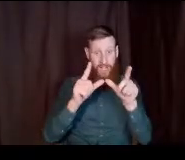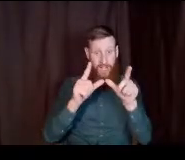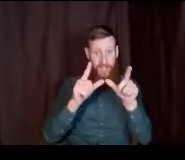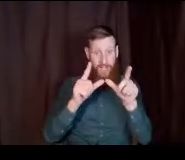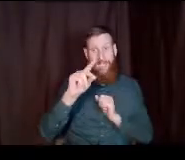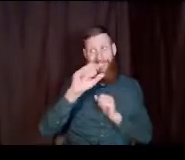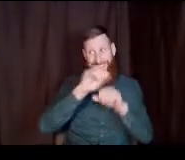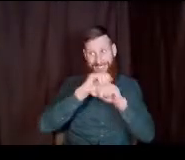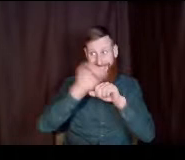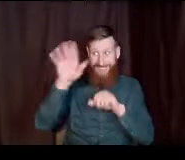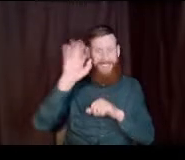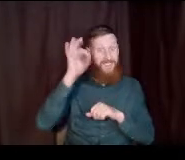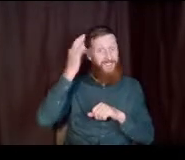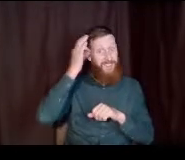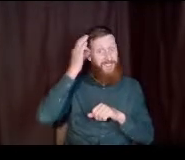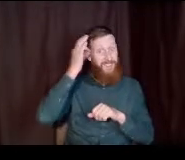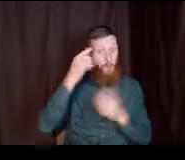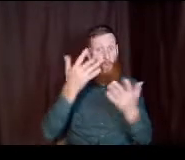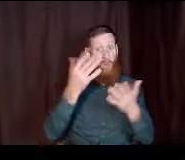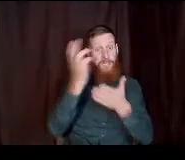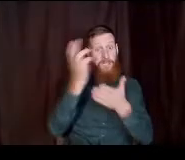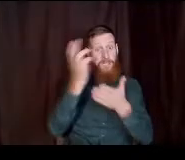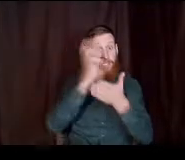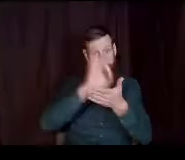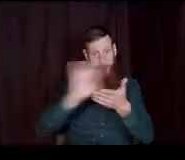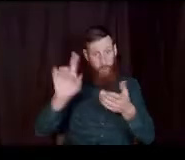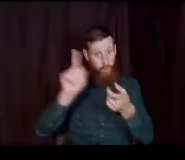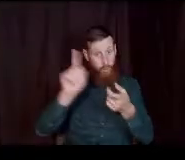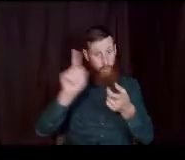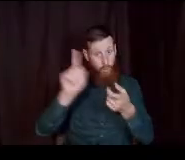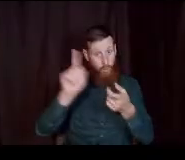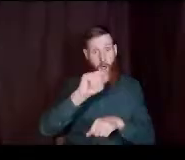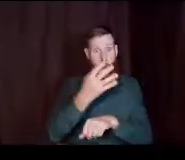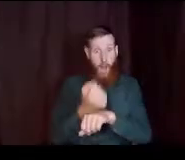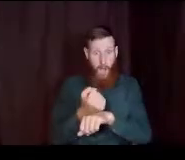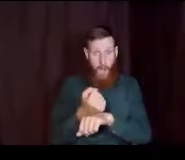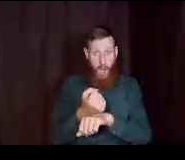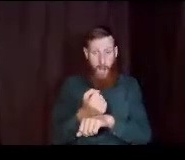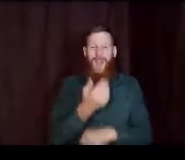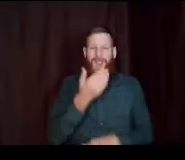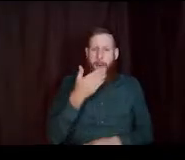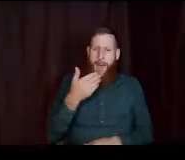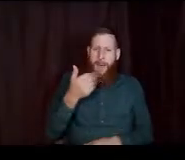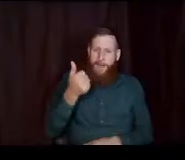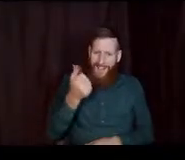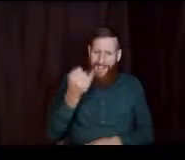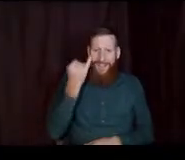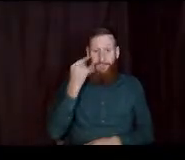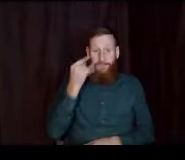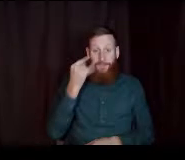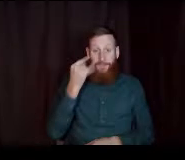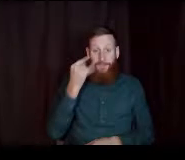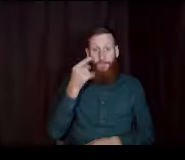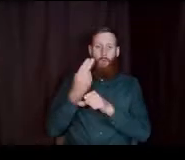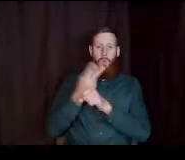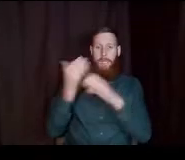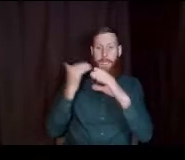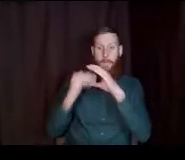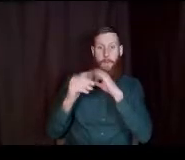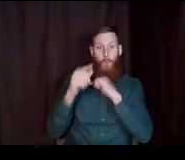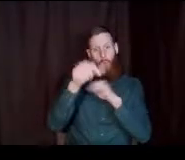federal government and wait six to eight weeks for them to unlock it so it's way better if you use an email that you can verify